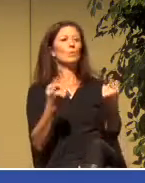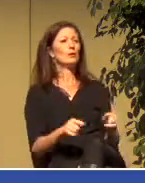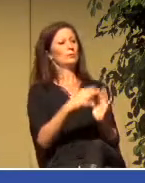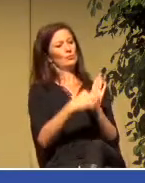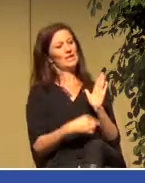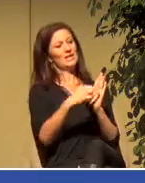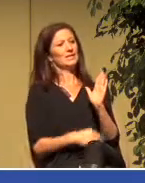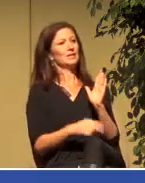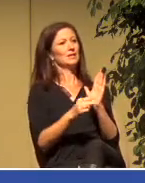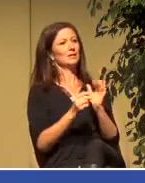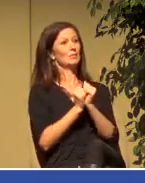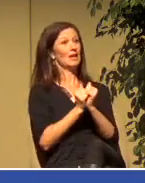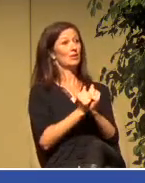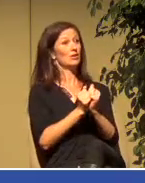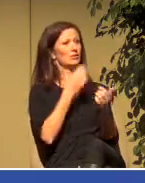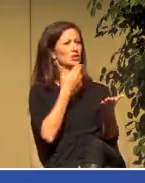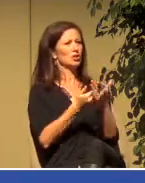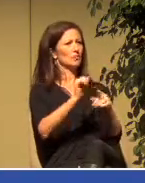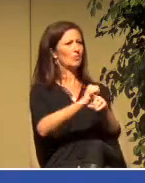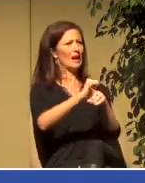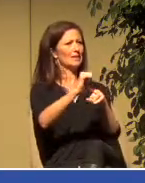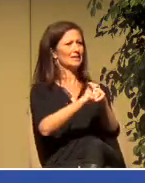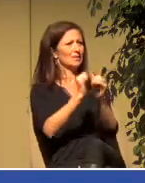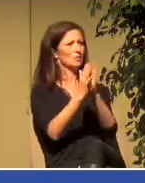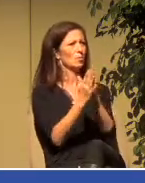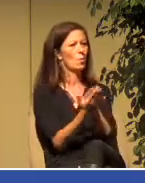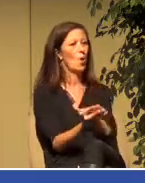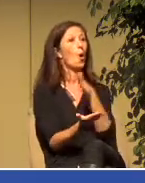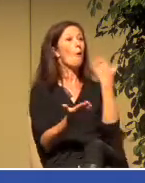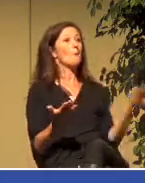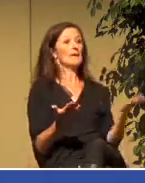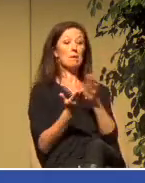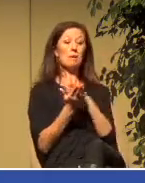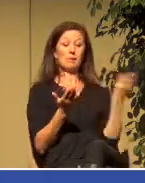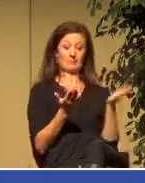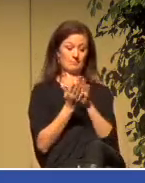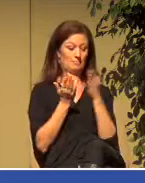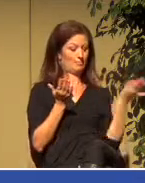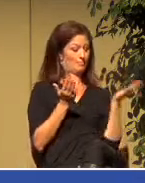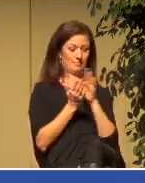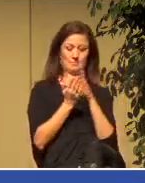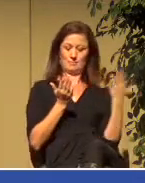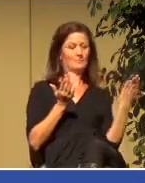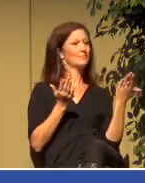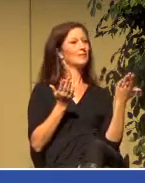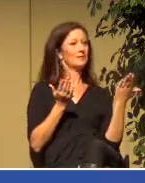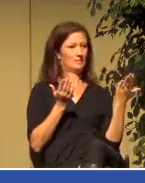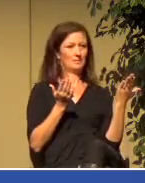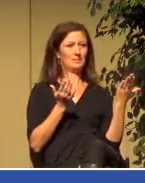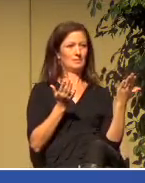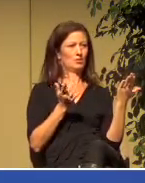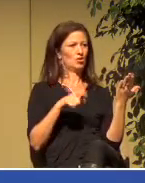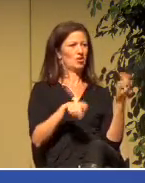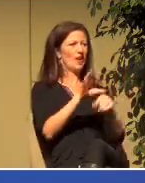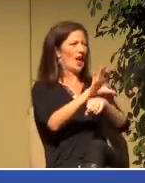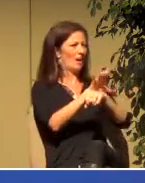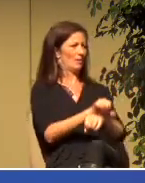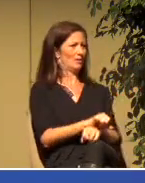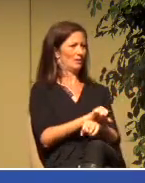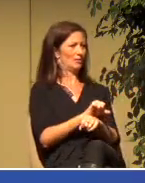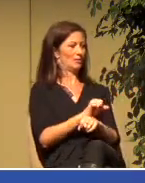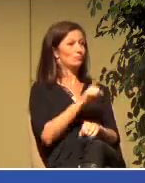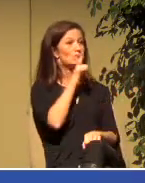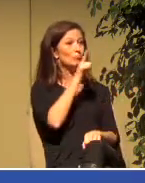for you to open that Bible, to get used to opening it, and just get into the habit of